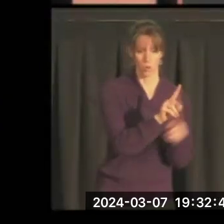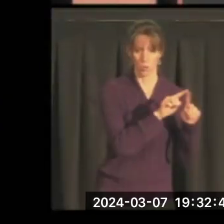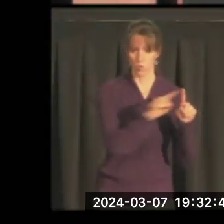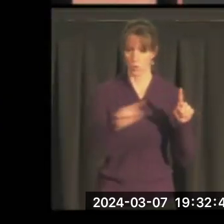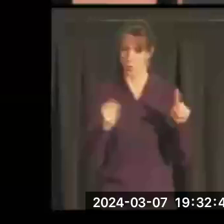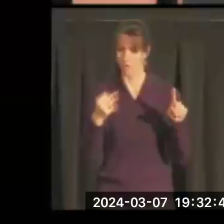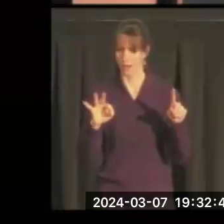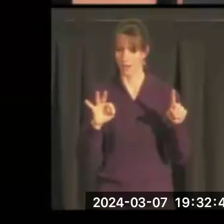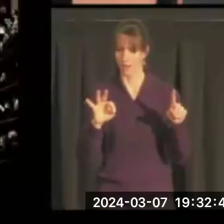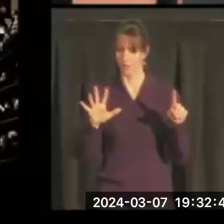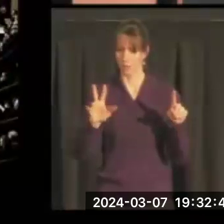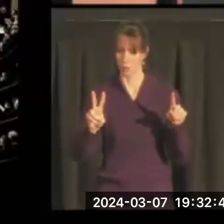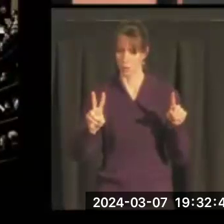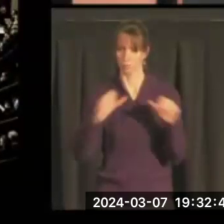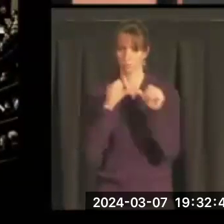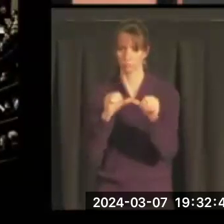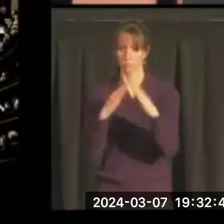in the House of Representatives.